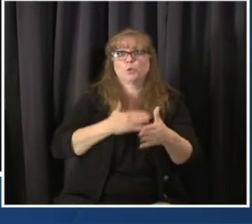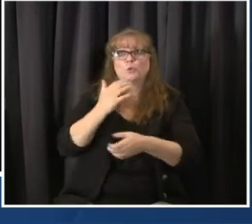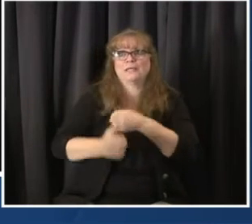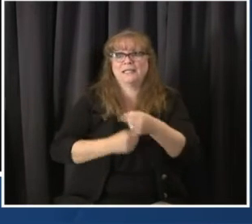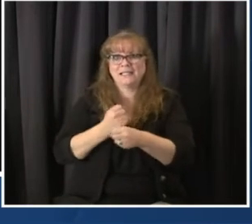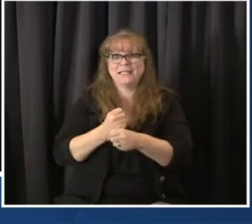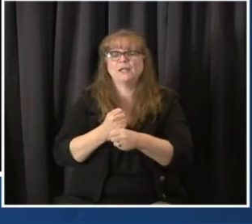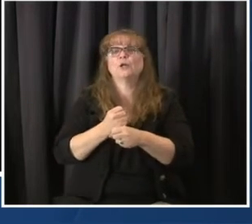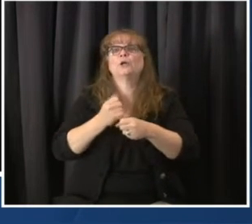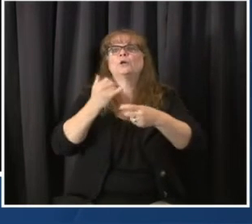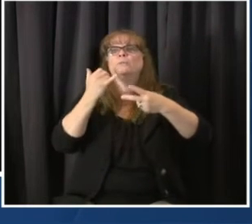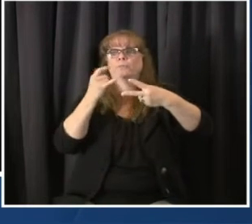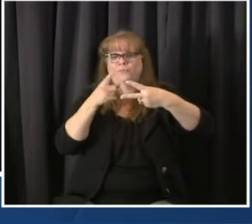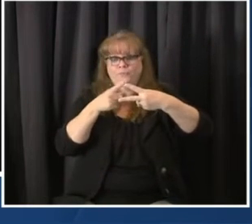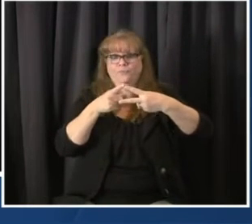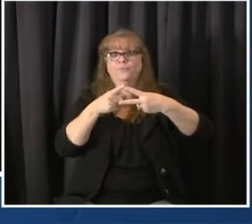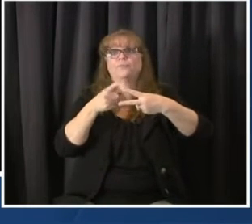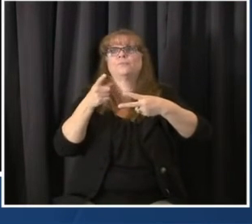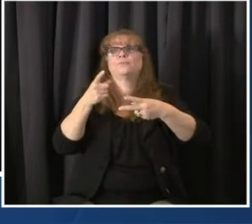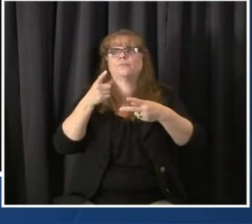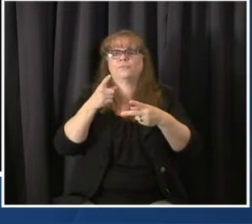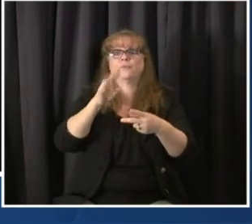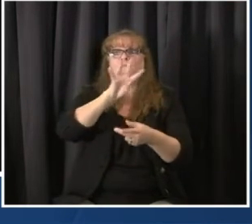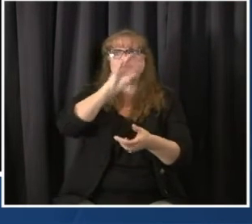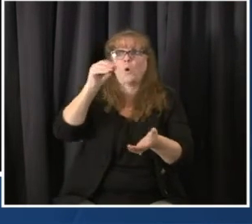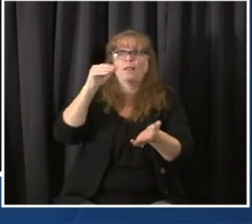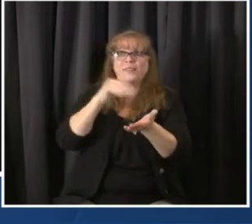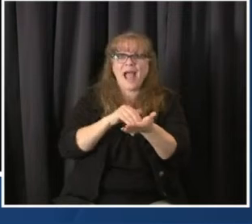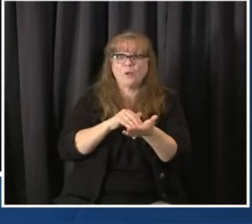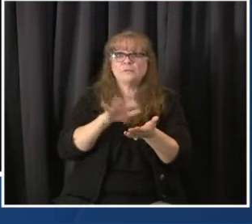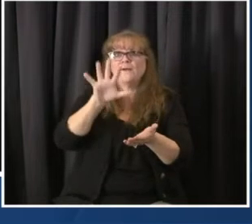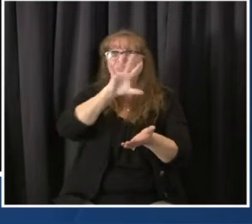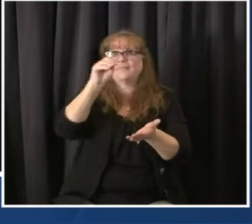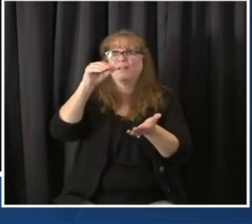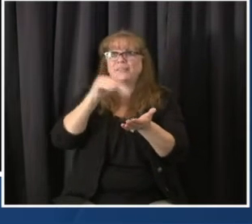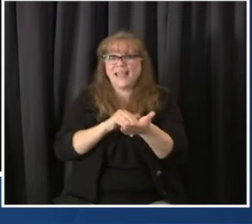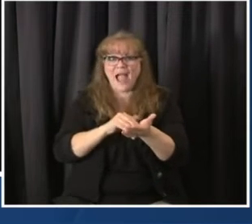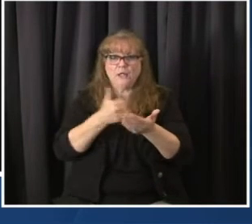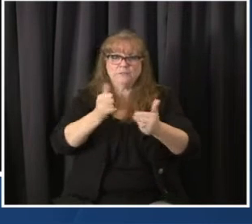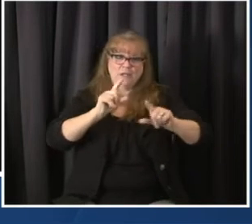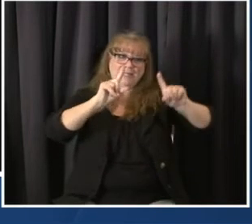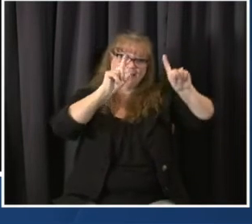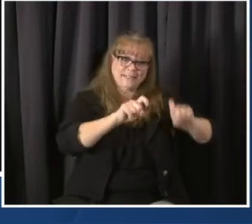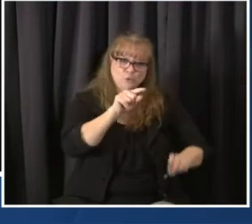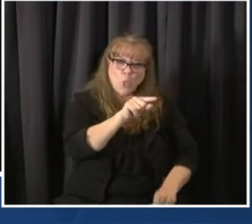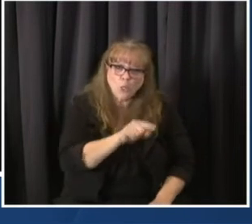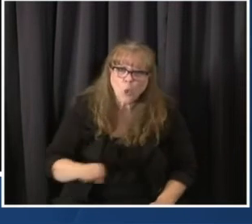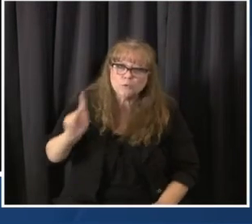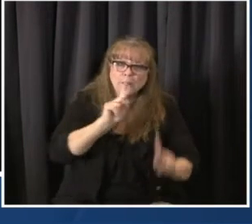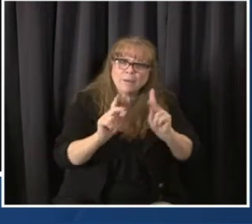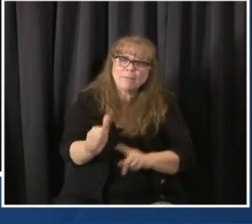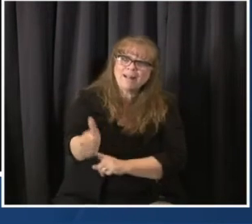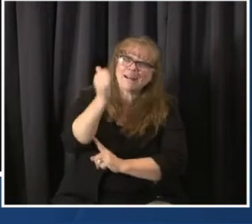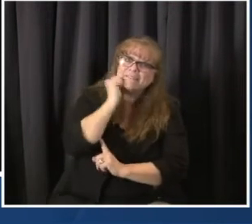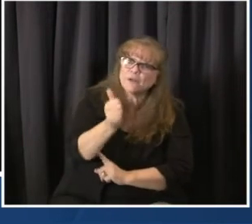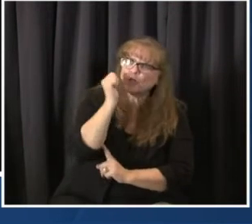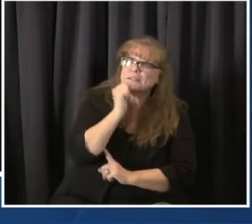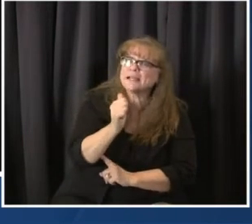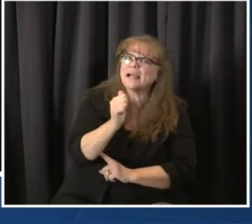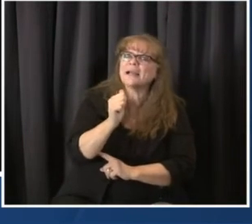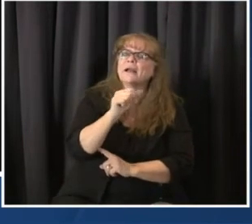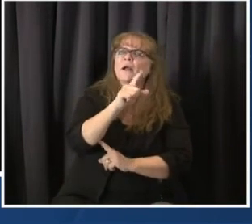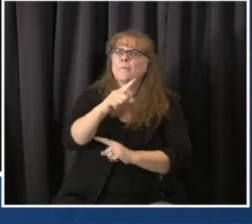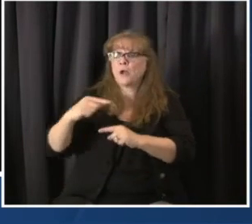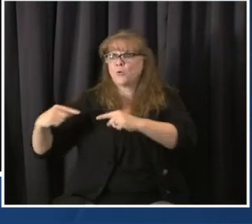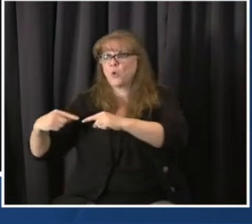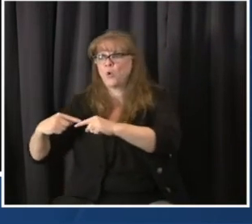day that gives us more visibility. So, when we had less testing, we had less reported cases in our state. It did not mean